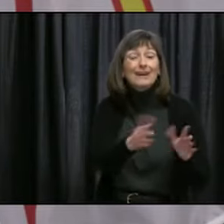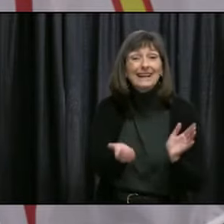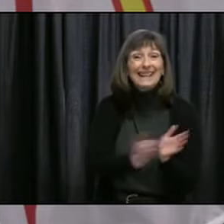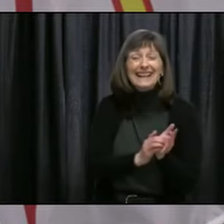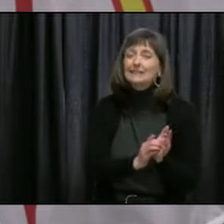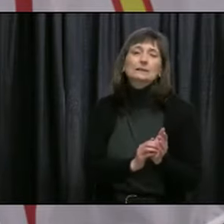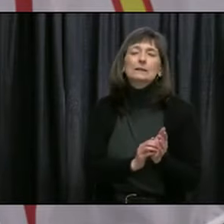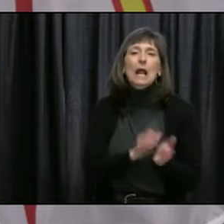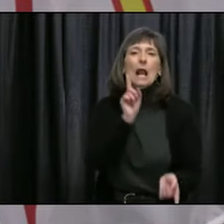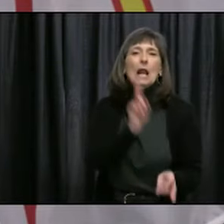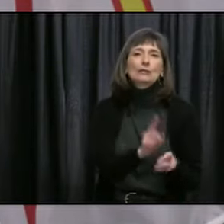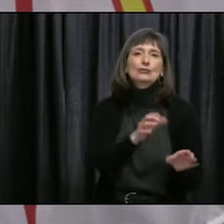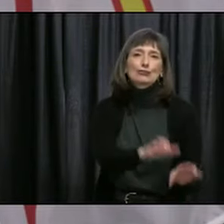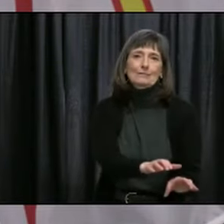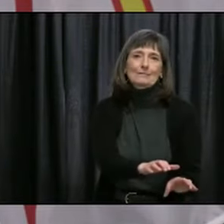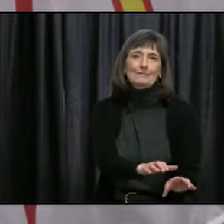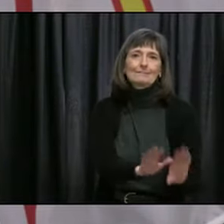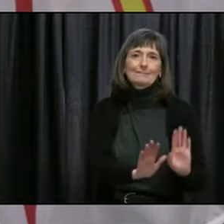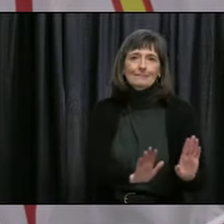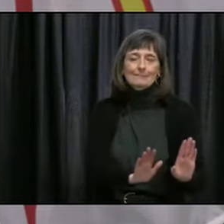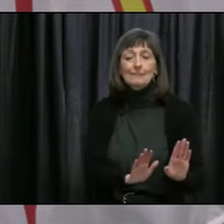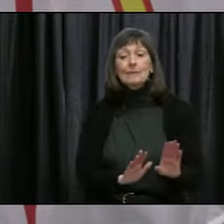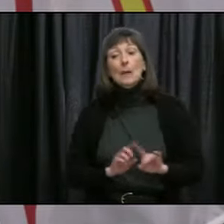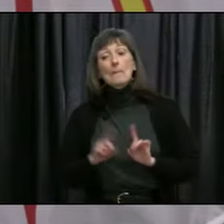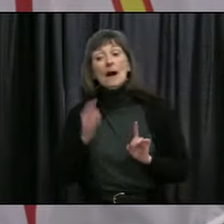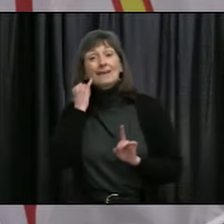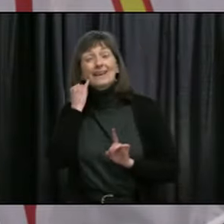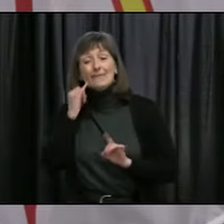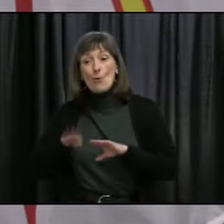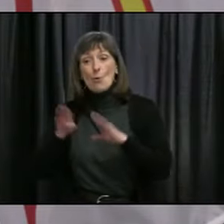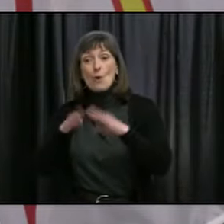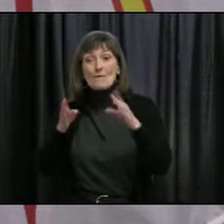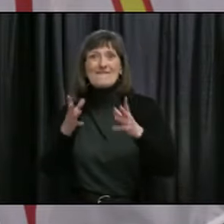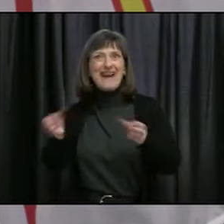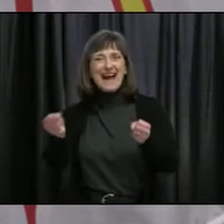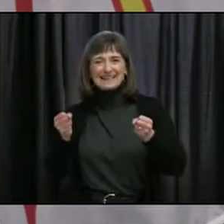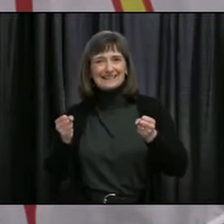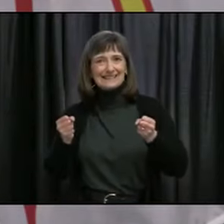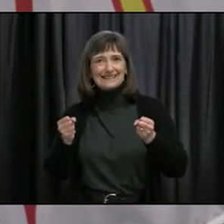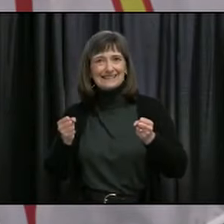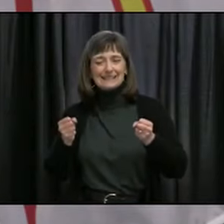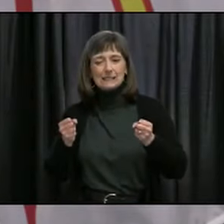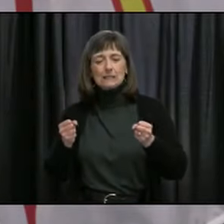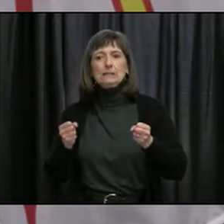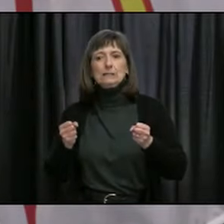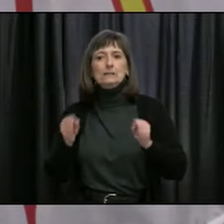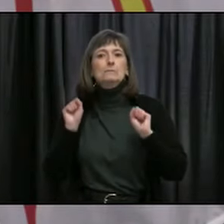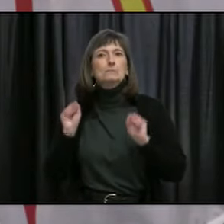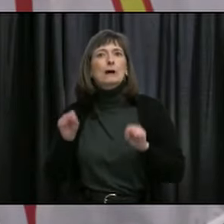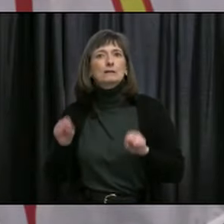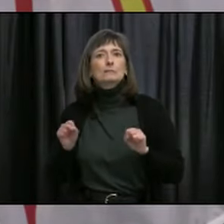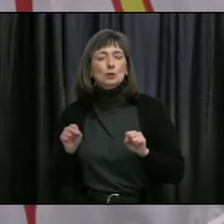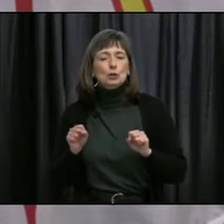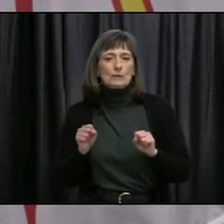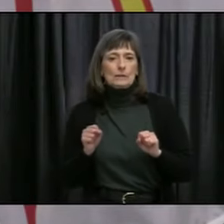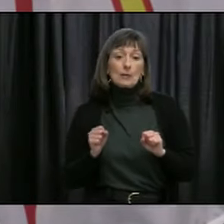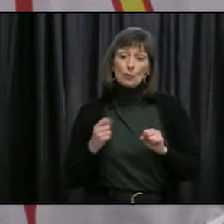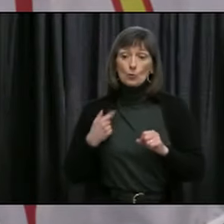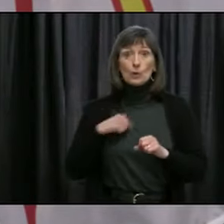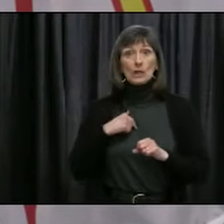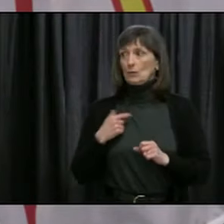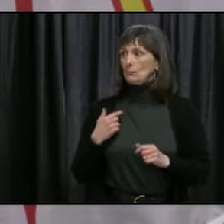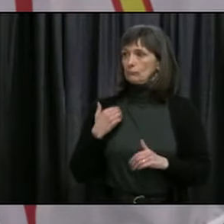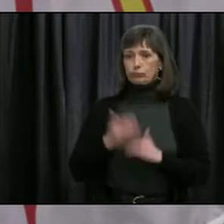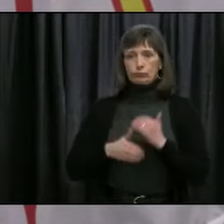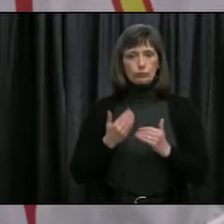But if we move too fast or astray from the best public health policies, we could compromise the progress that we